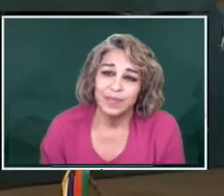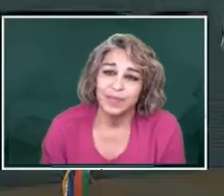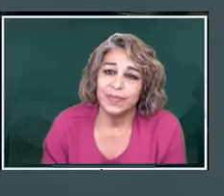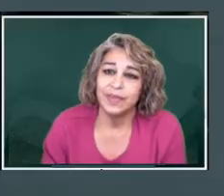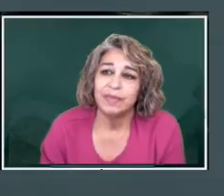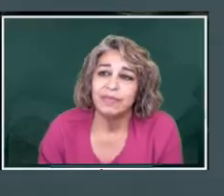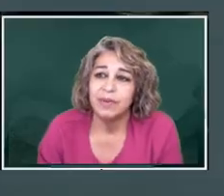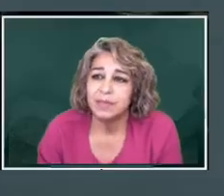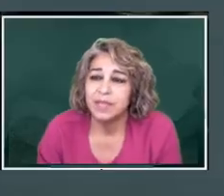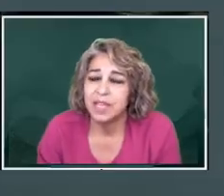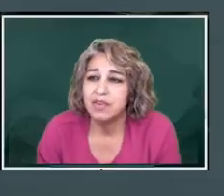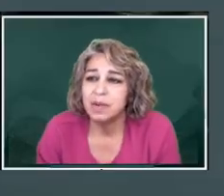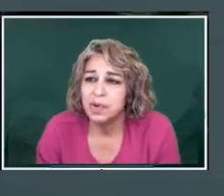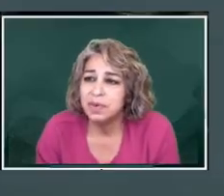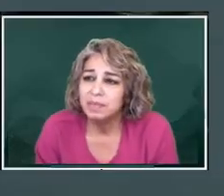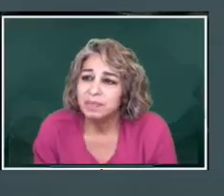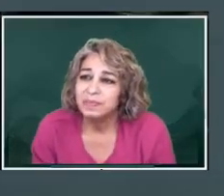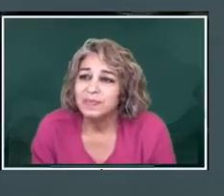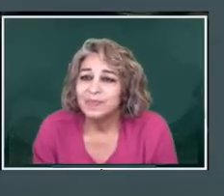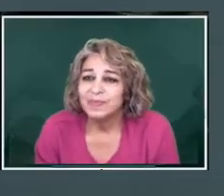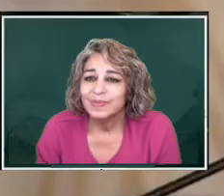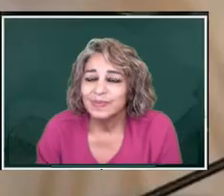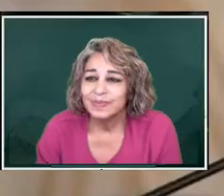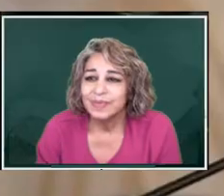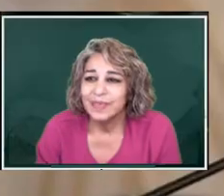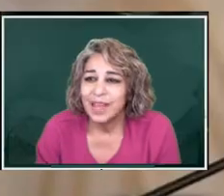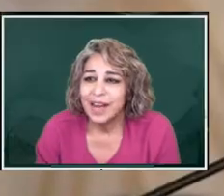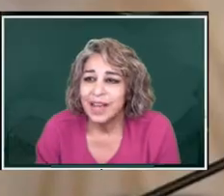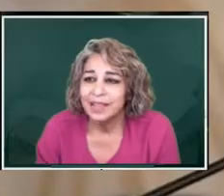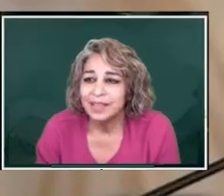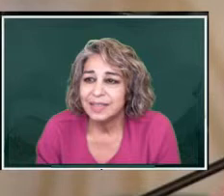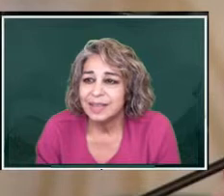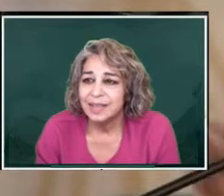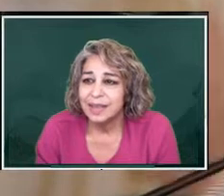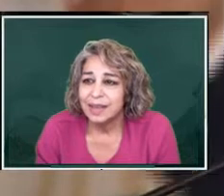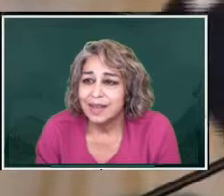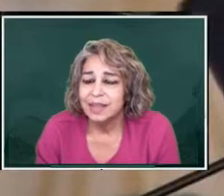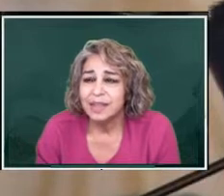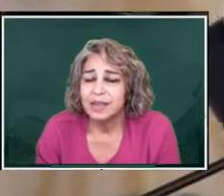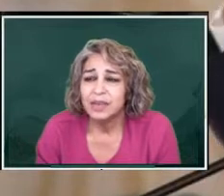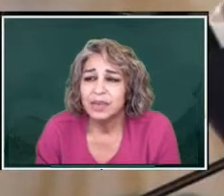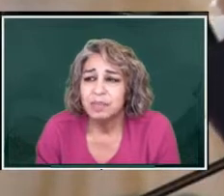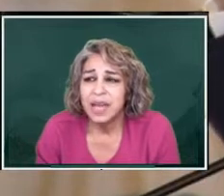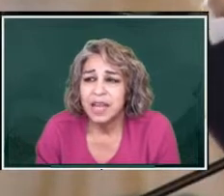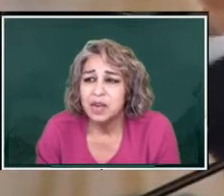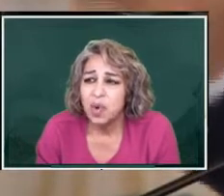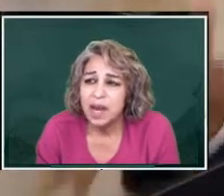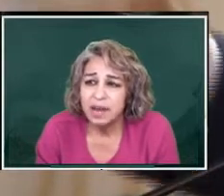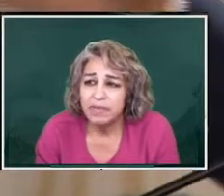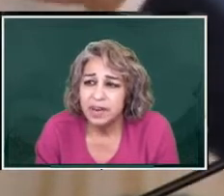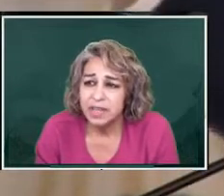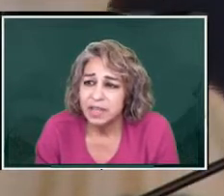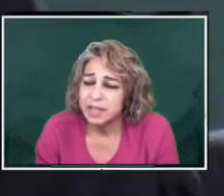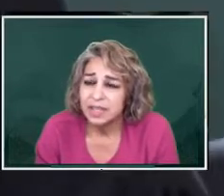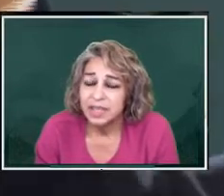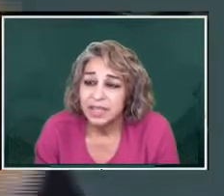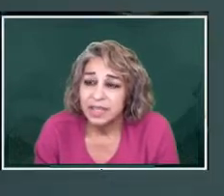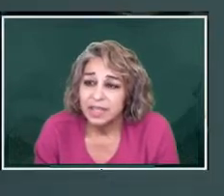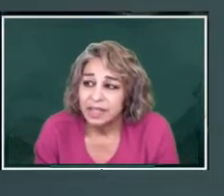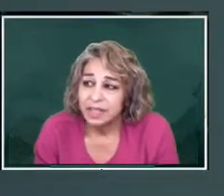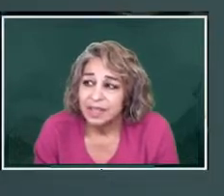from Senor Limon that has made a great effort